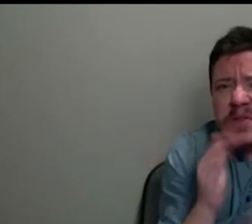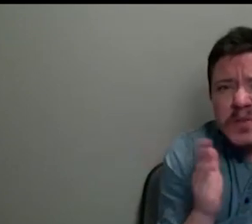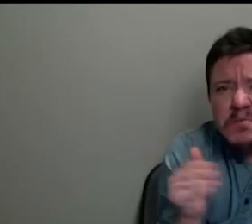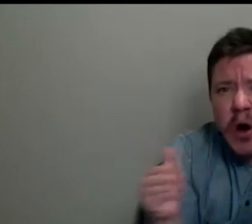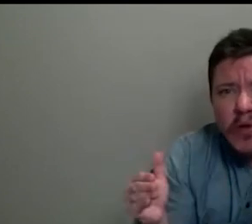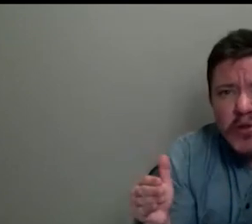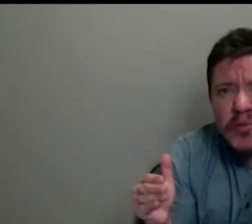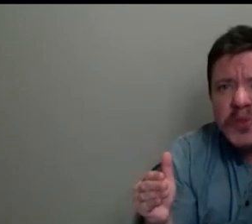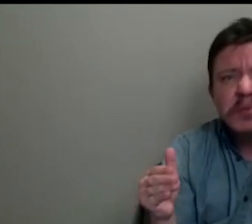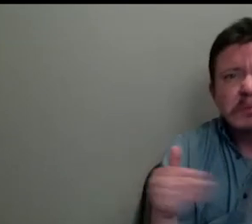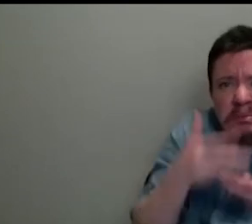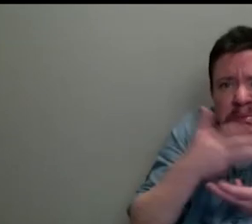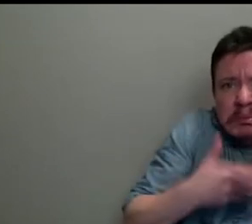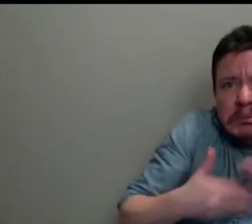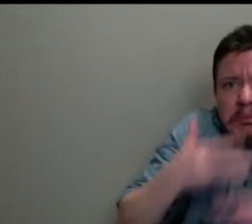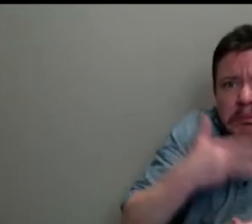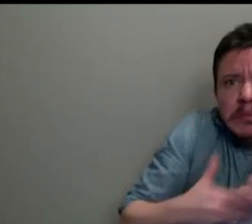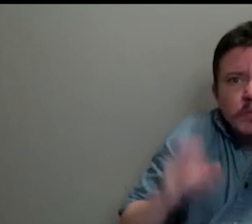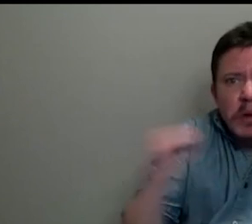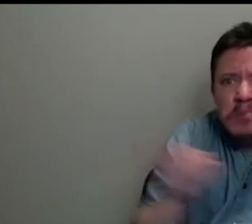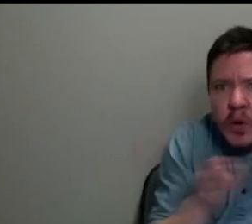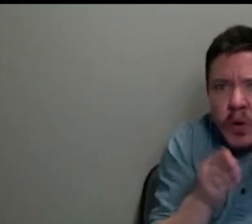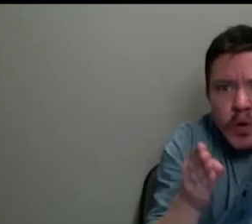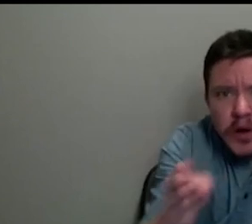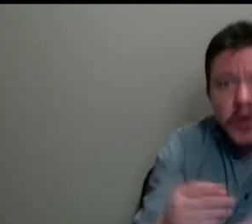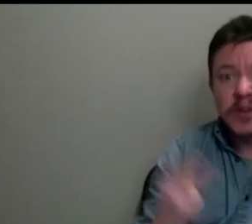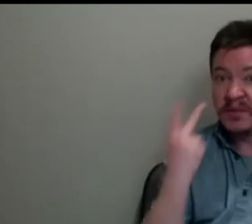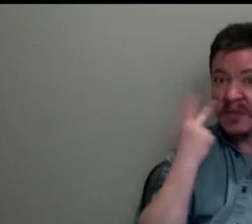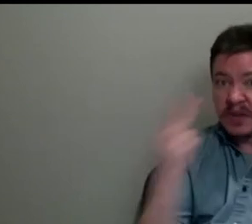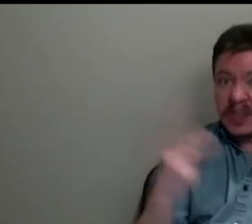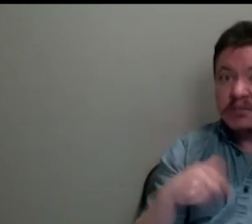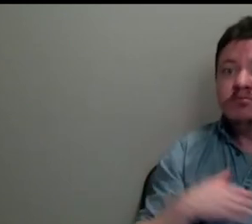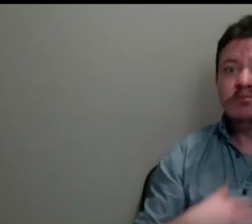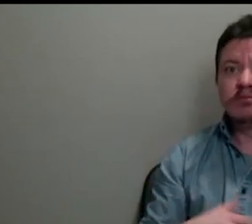contained, very few corridors. And I've seen some of the floor plans of some of them